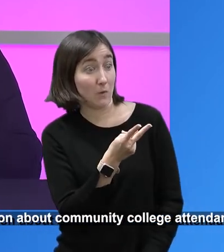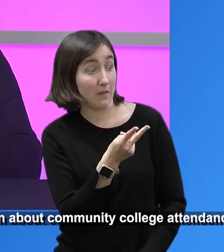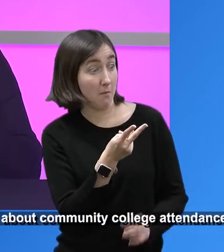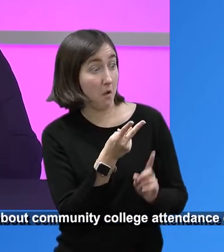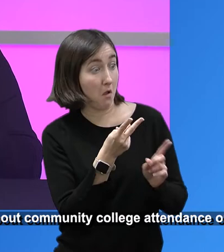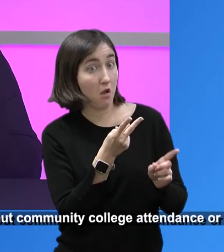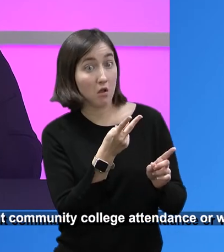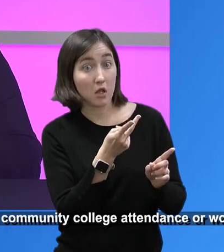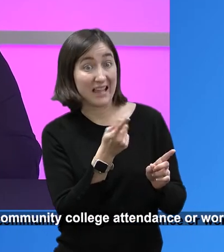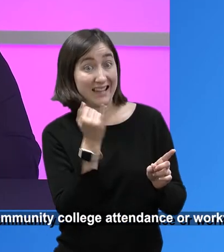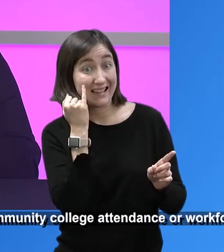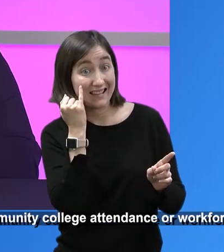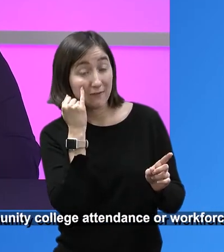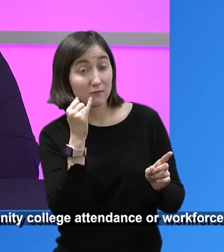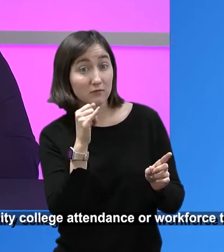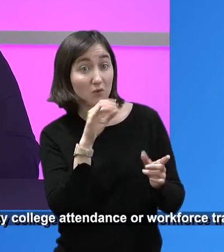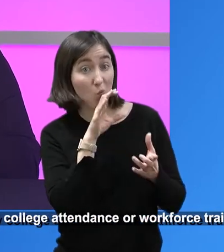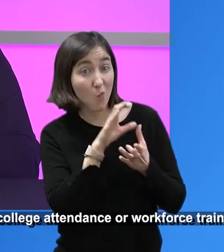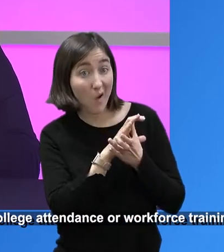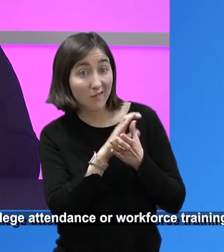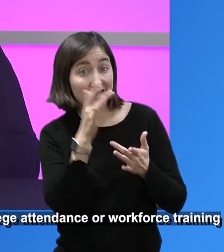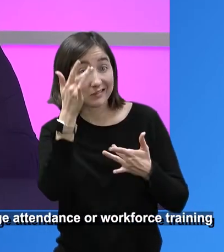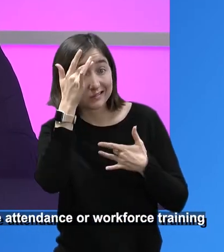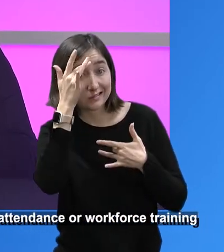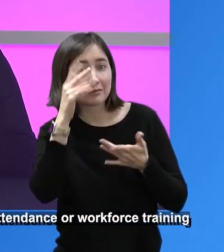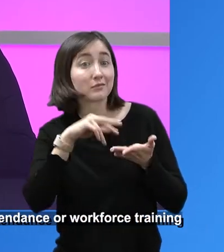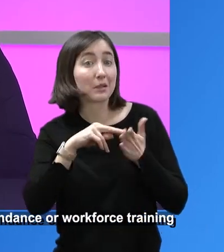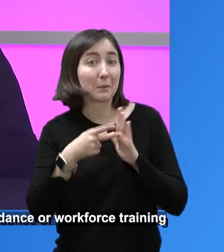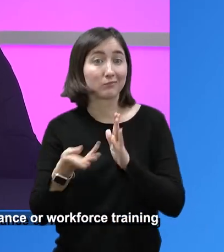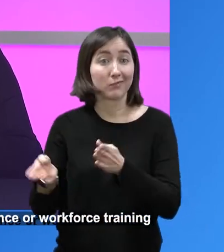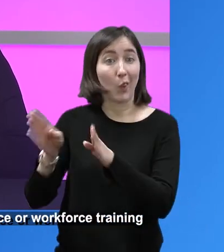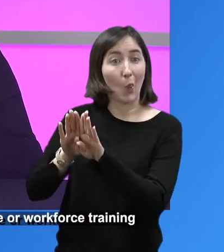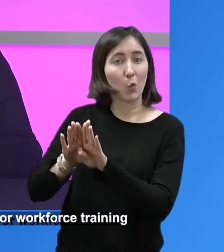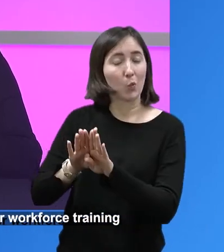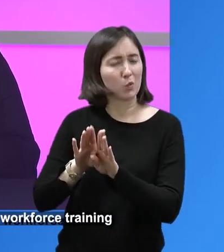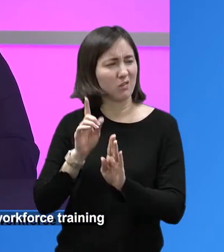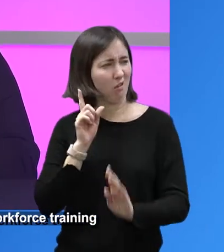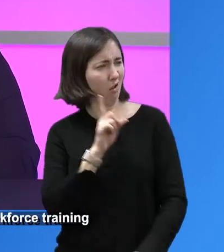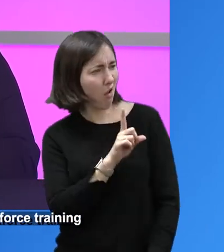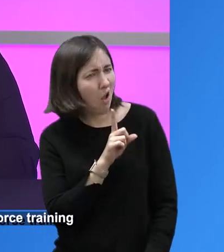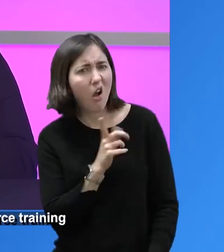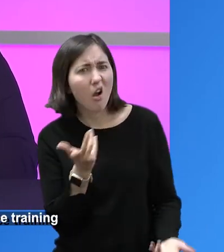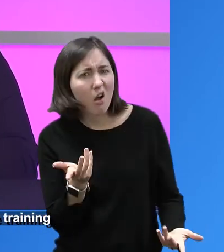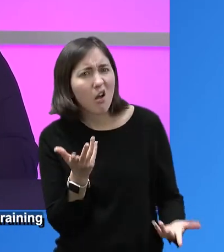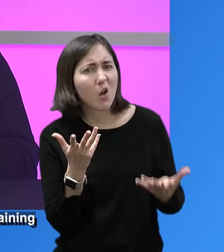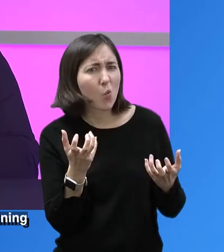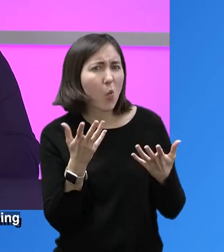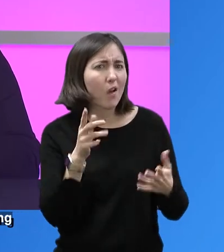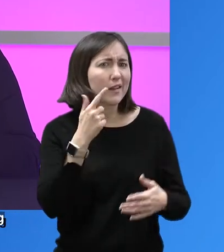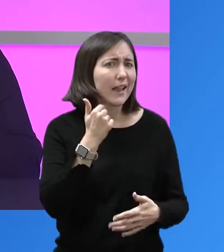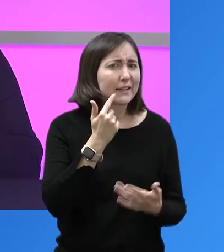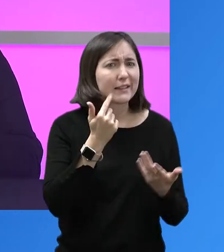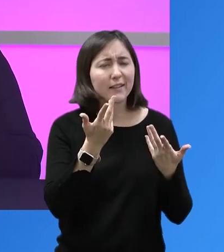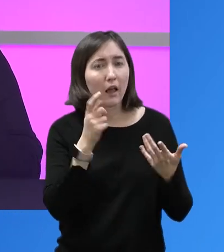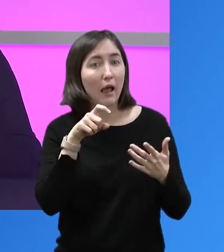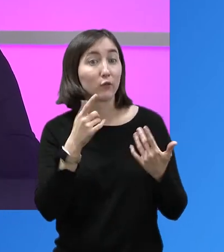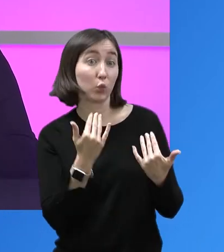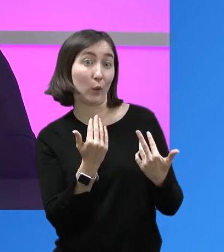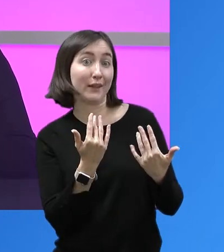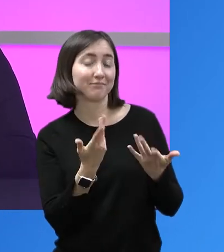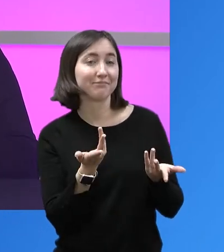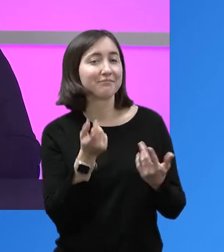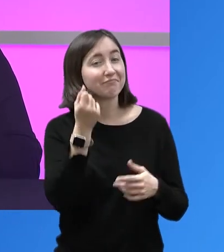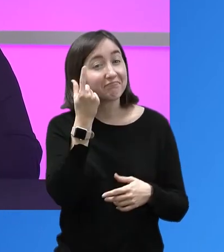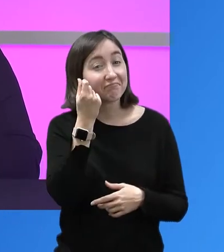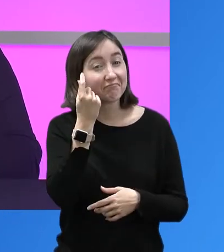When one was sick, they had to close their doors. And here we are wanting our candy. Well, we had to wait. And so, and I